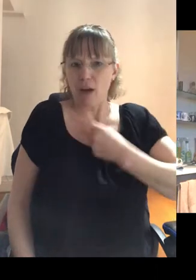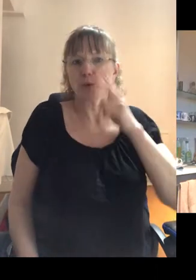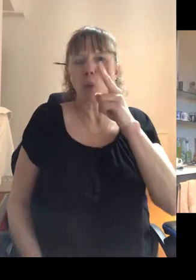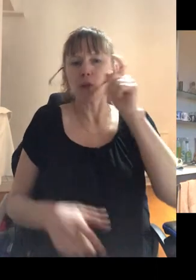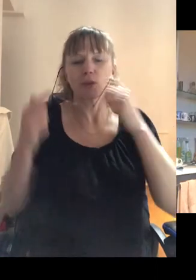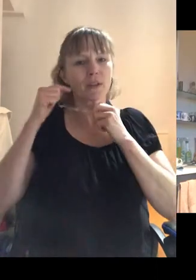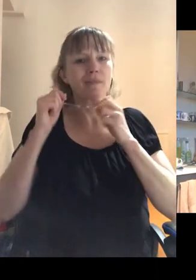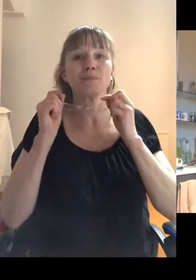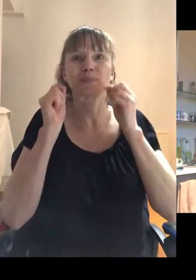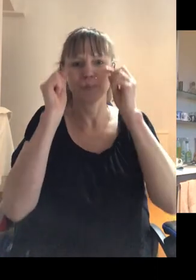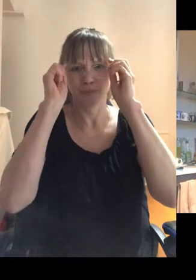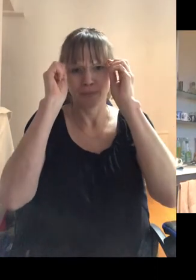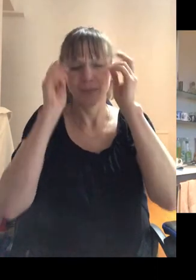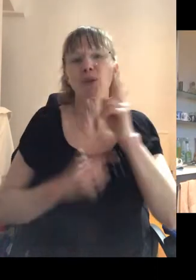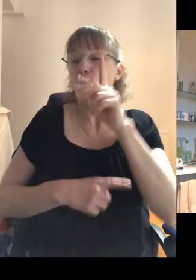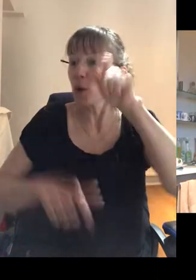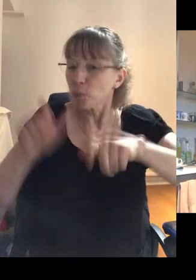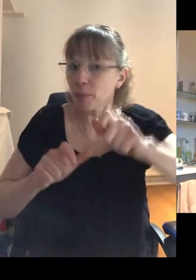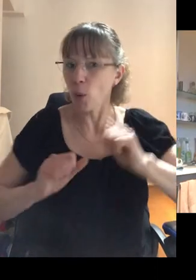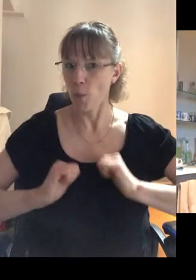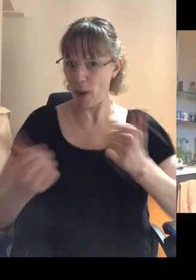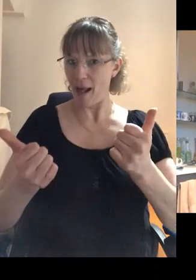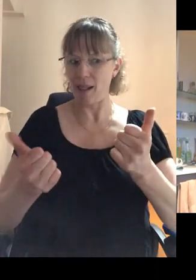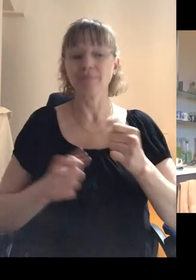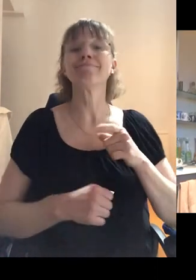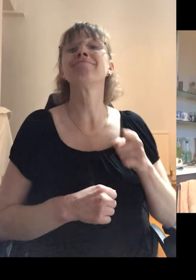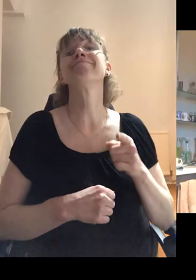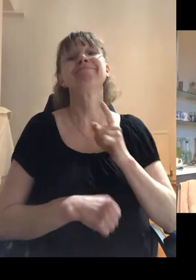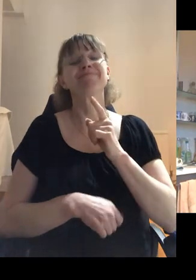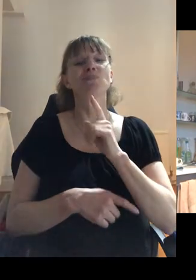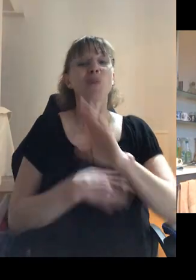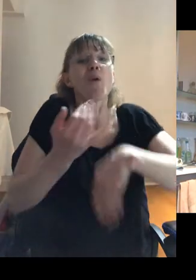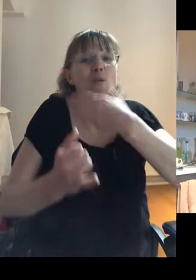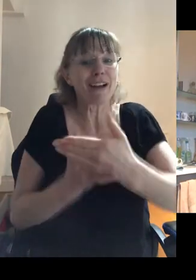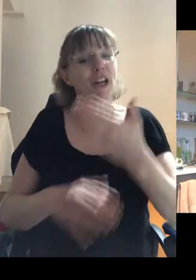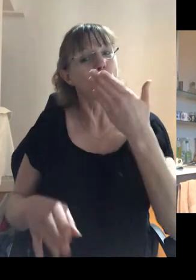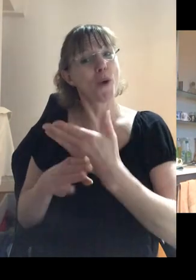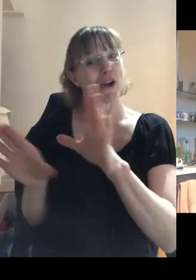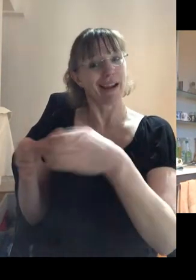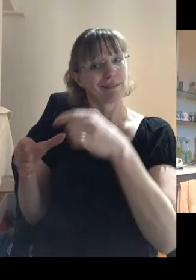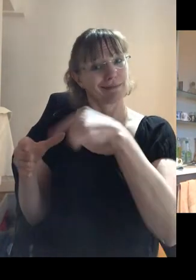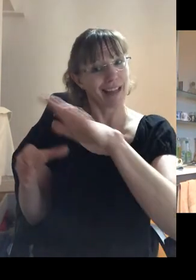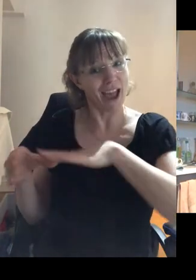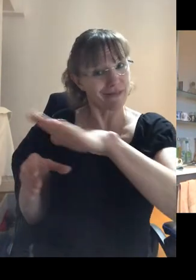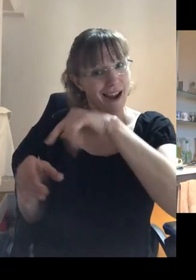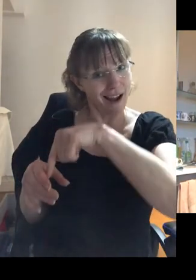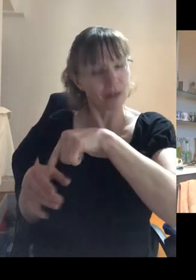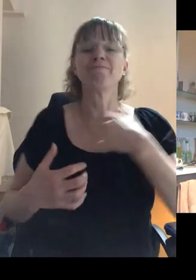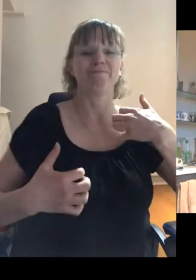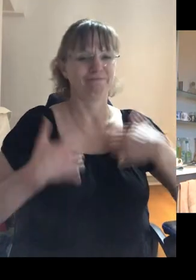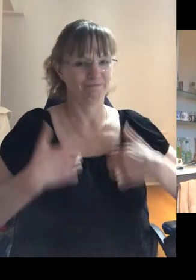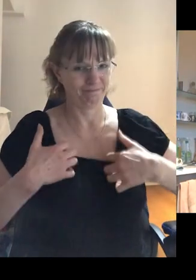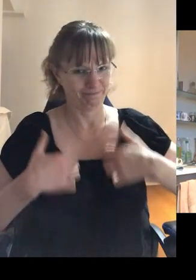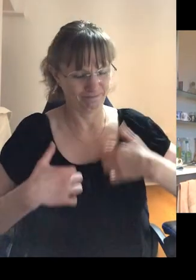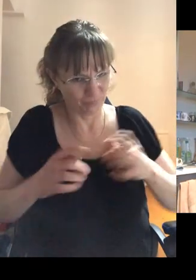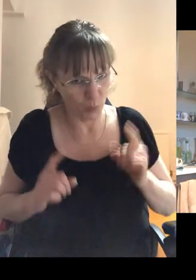And I did. And then you ended up actually working in the sector. Yeah. So the, the interesting thing was, is that